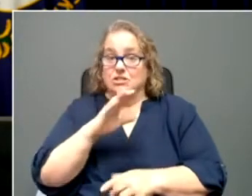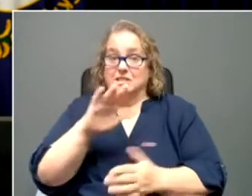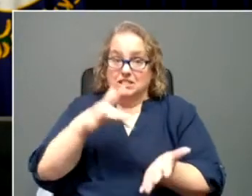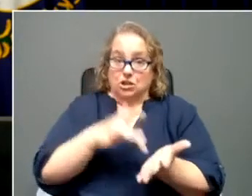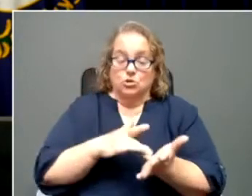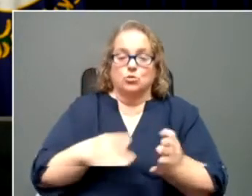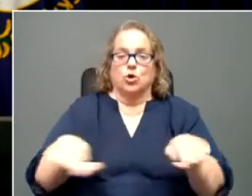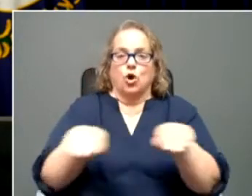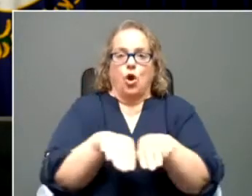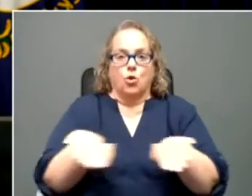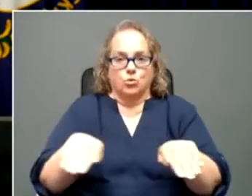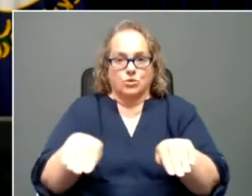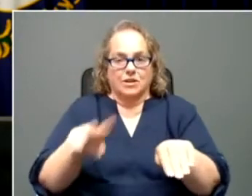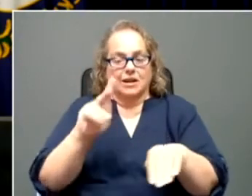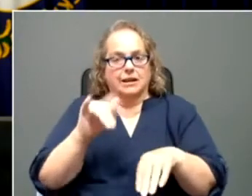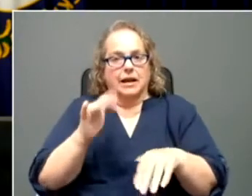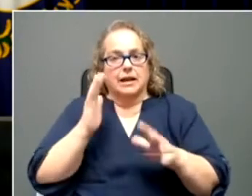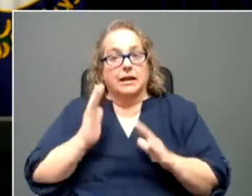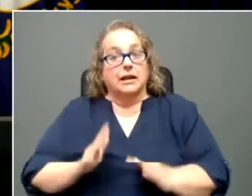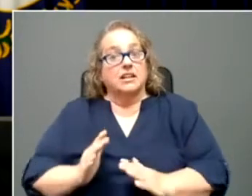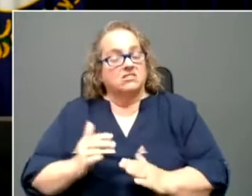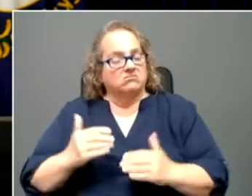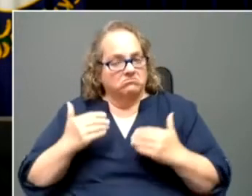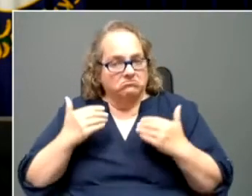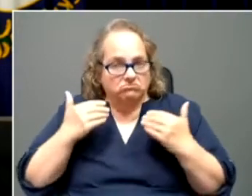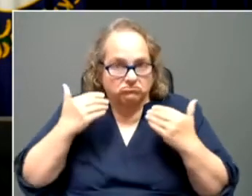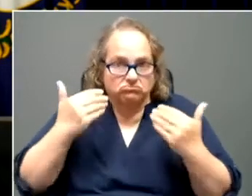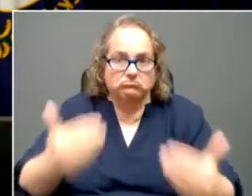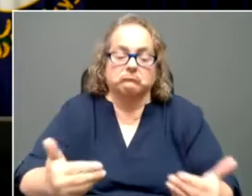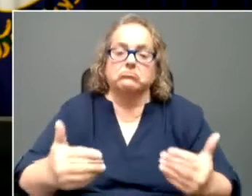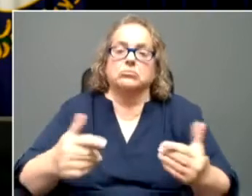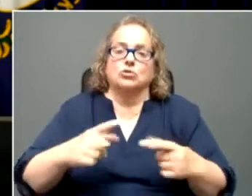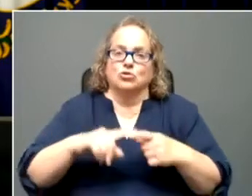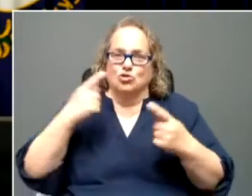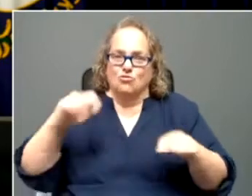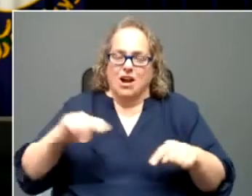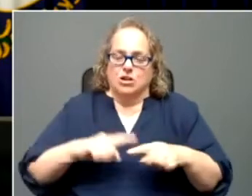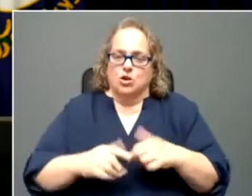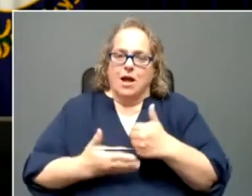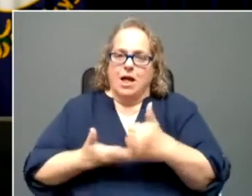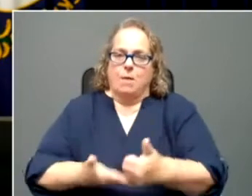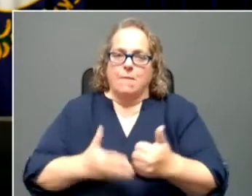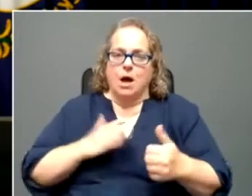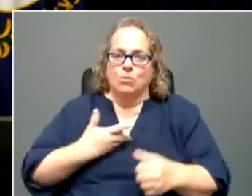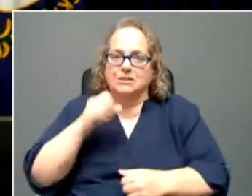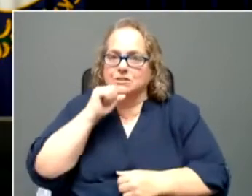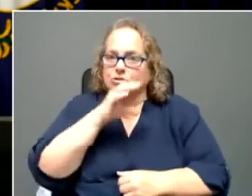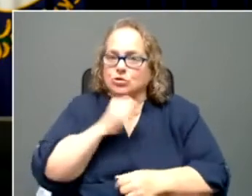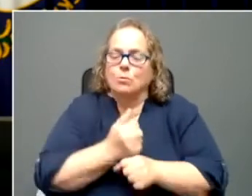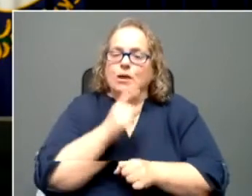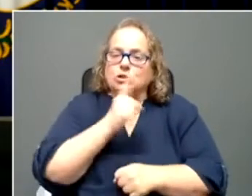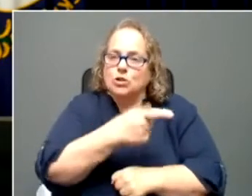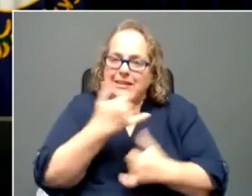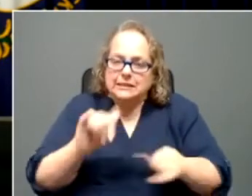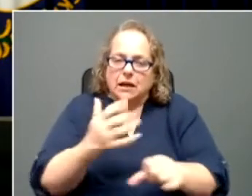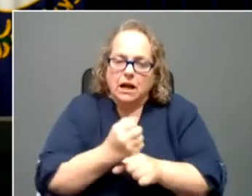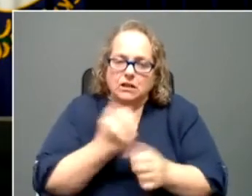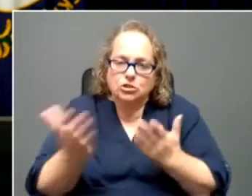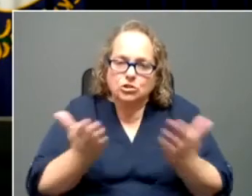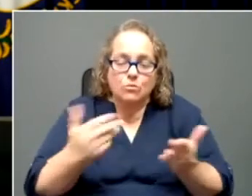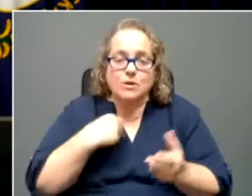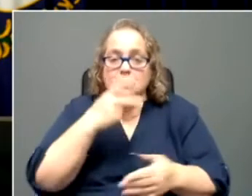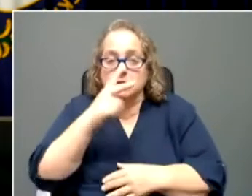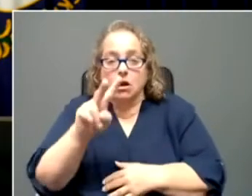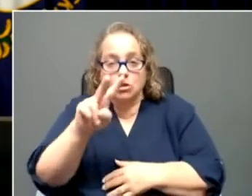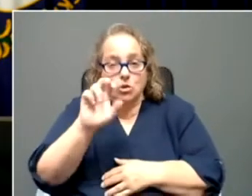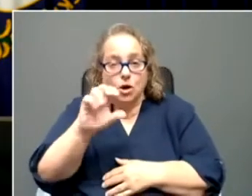Kentucky and stepped stepped up, stepped up to make sure that our seniors still got services. We saw a 200% increase